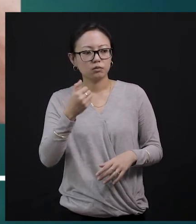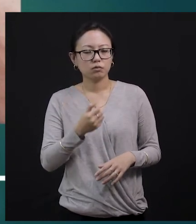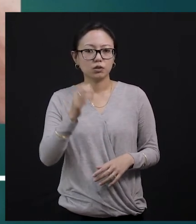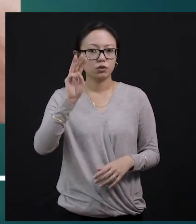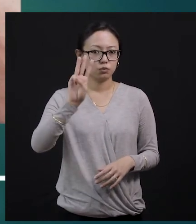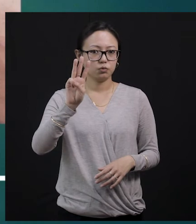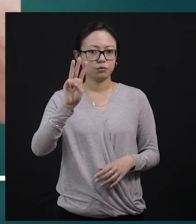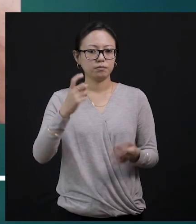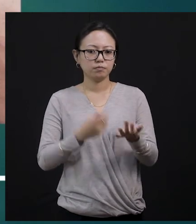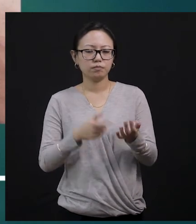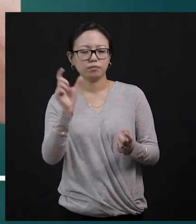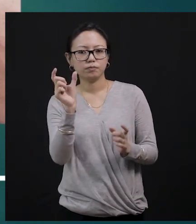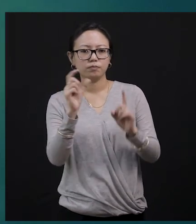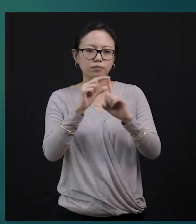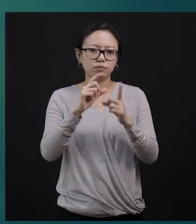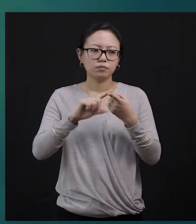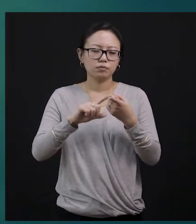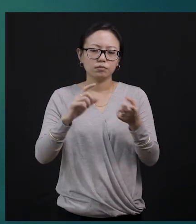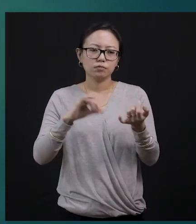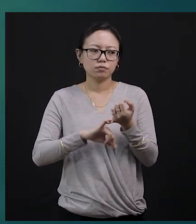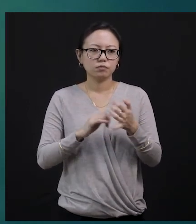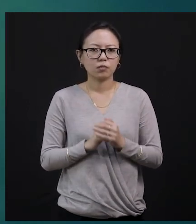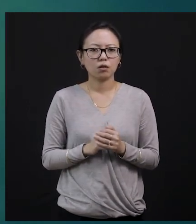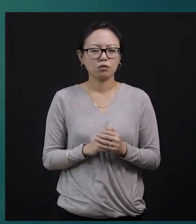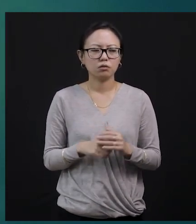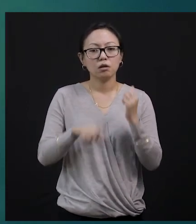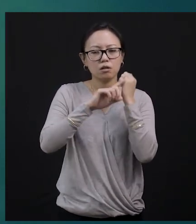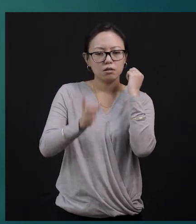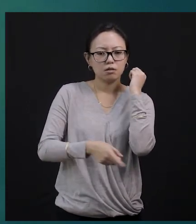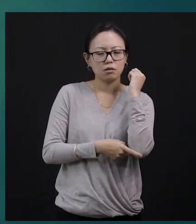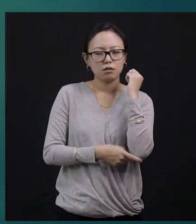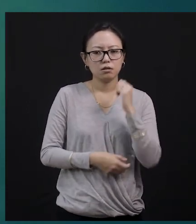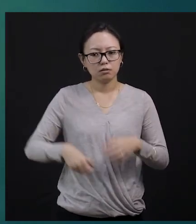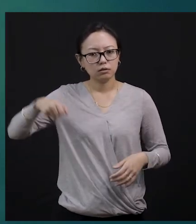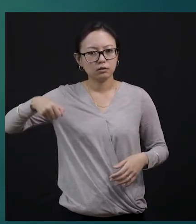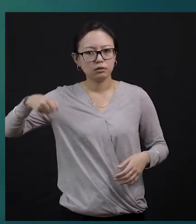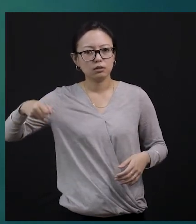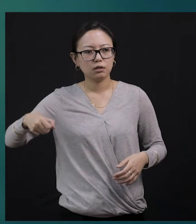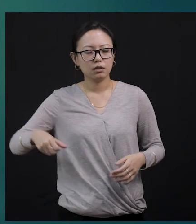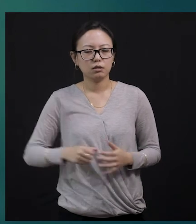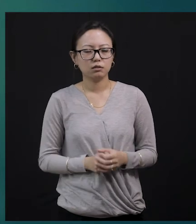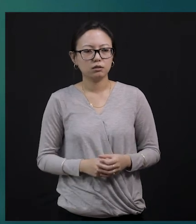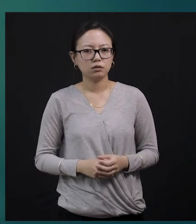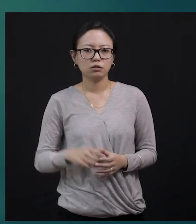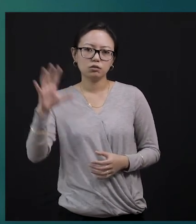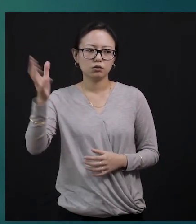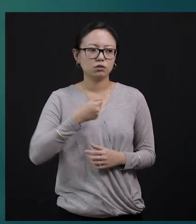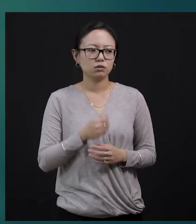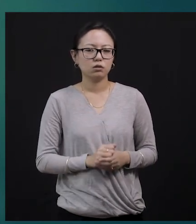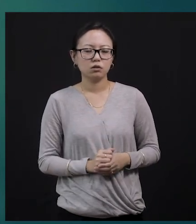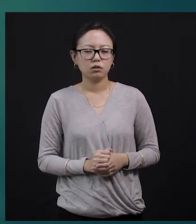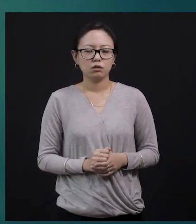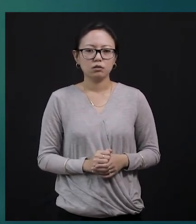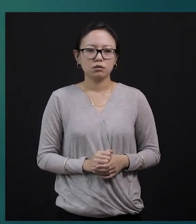watch cost rupees 25. And the next, he got a lamb that is worth more than 10 10. The exact price